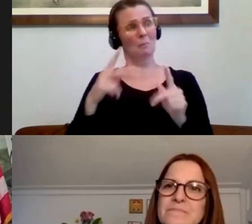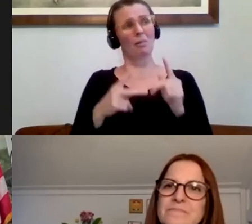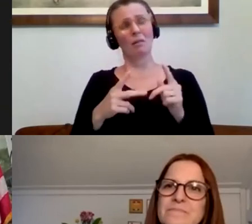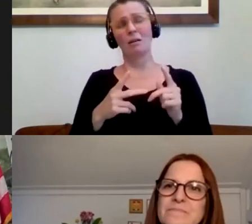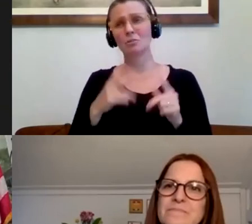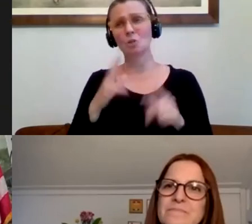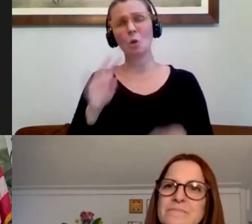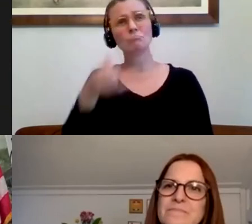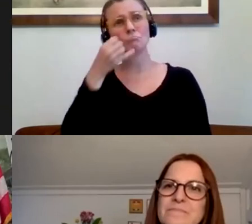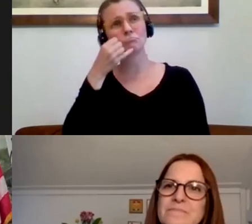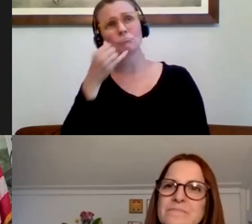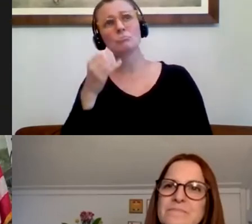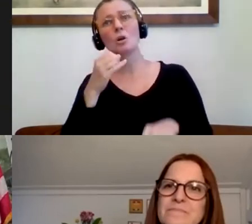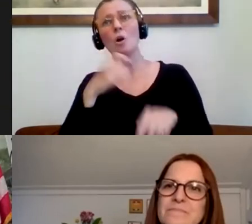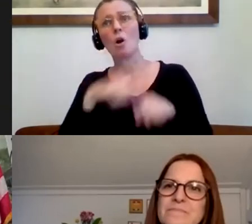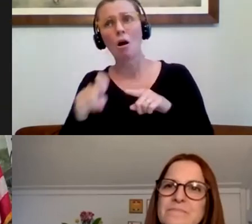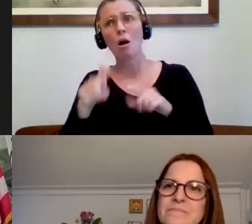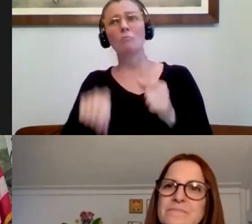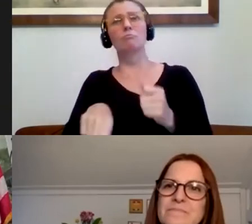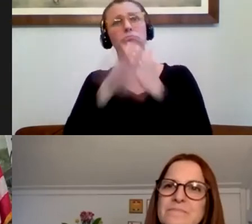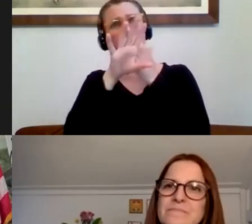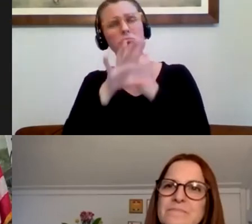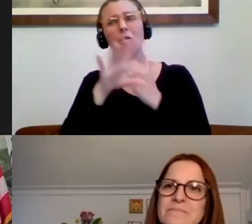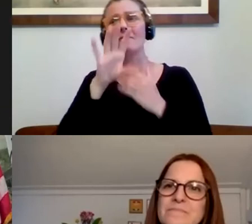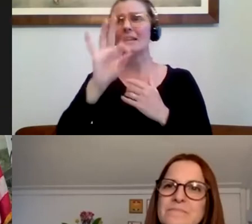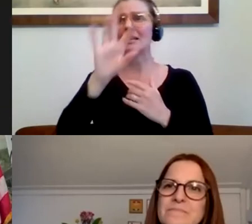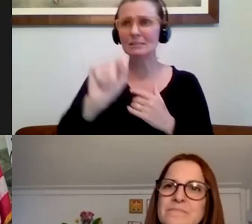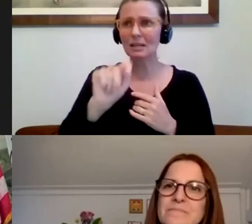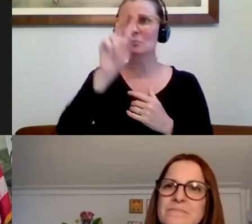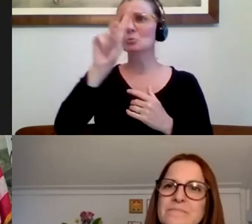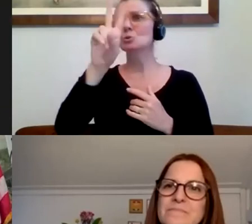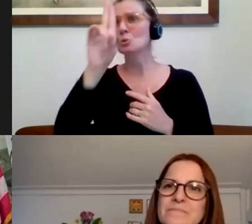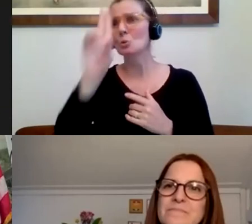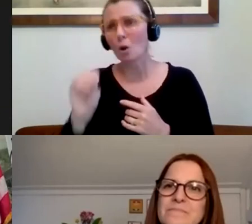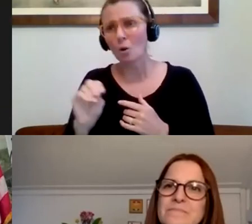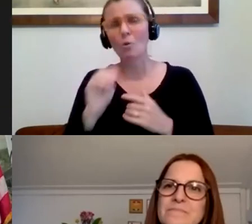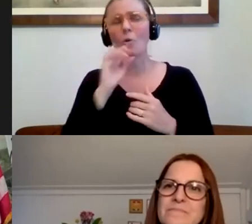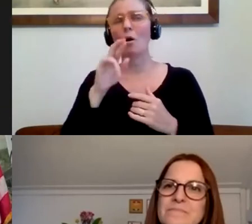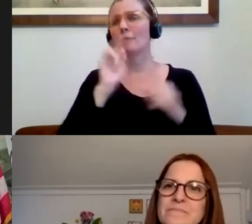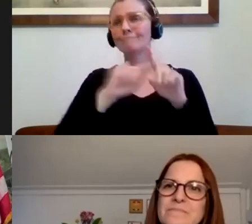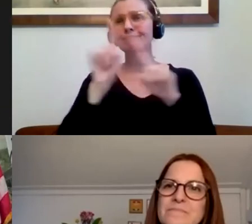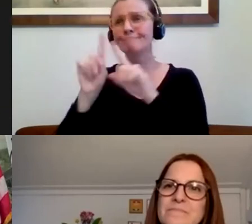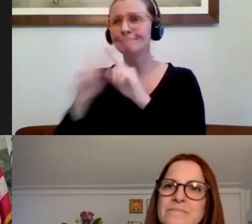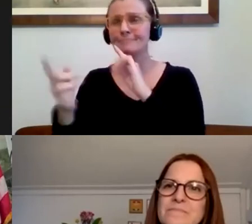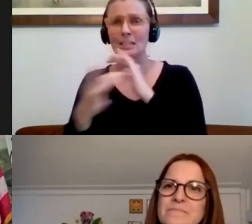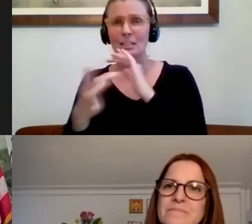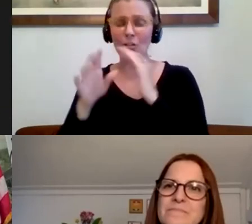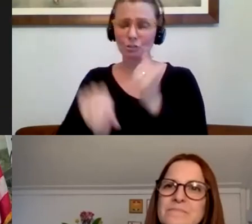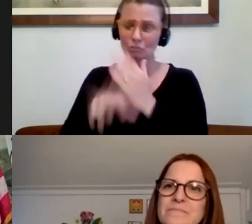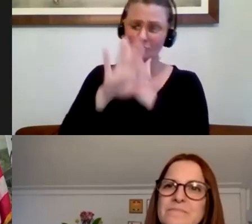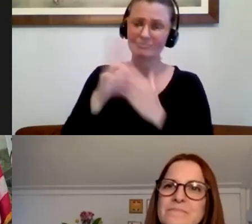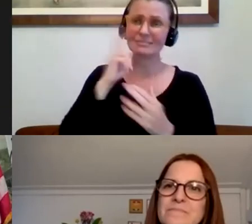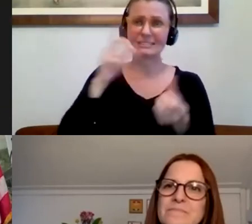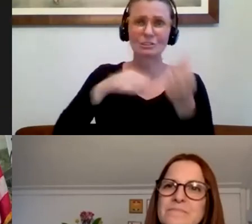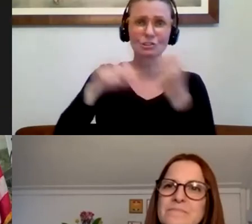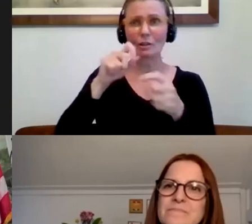have that conversation. If you have FaceTime or Duo or a variety of other, uh, ways that you can talk to people, please